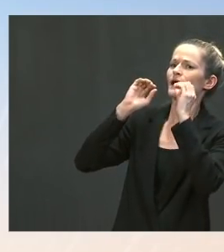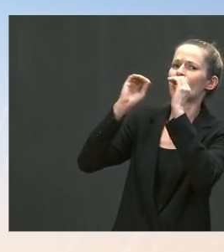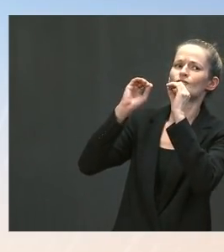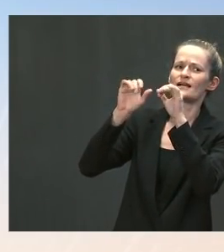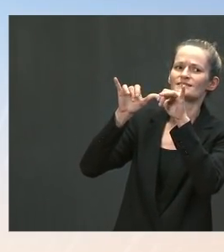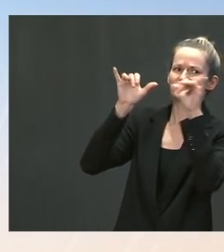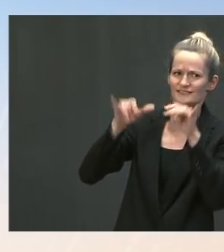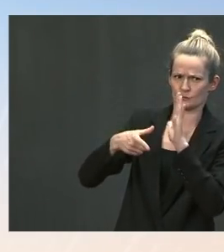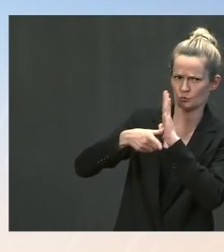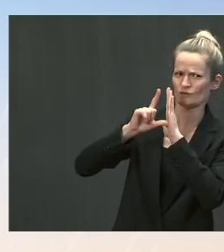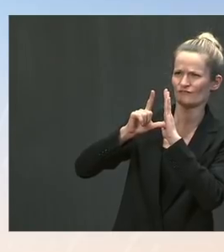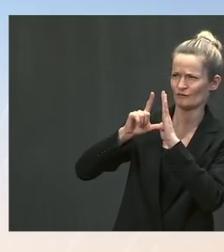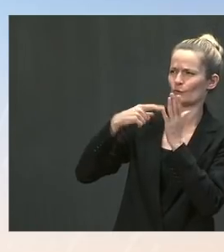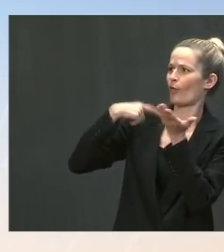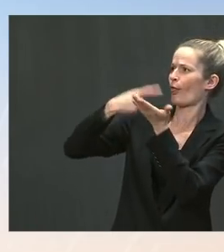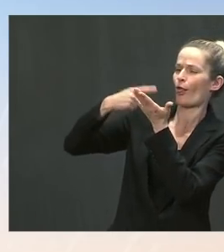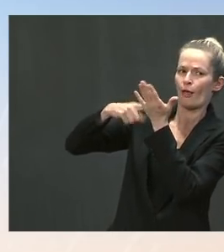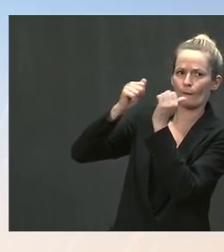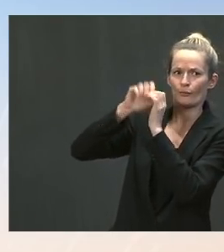be done in a few weeks.